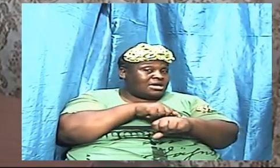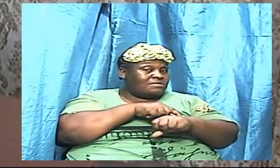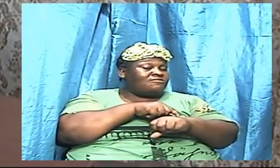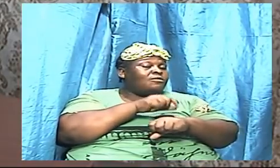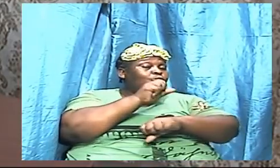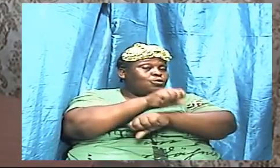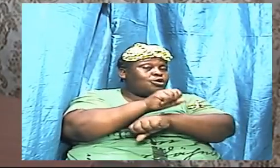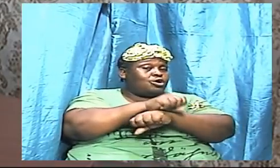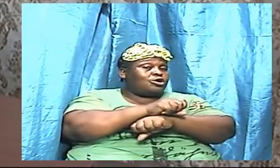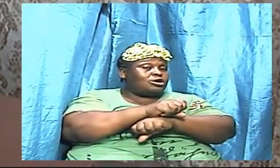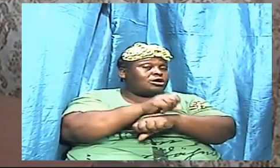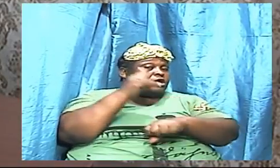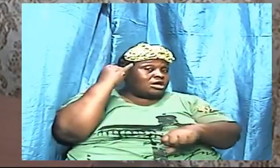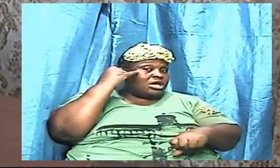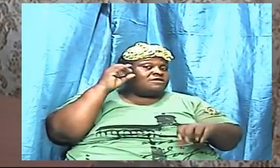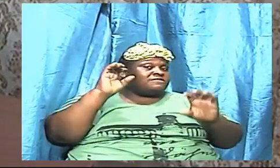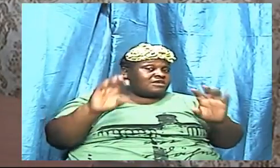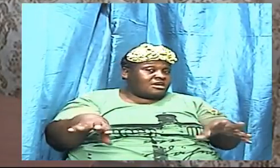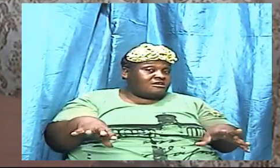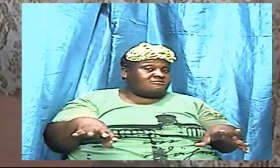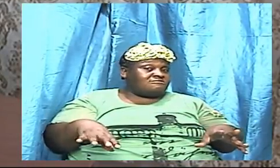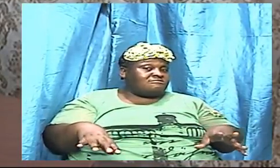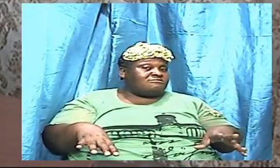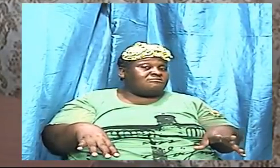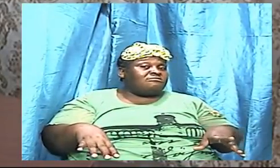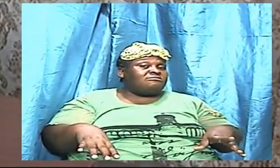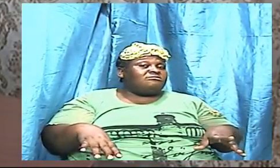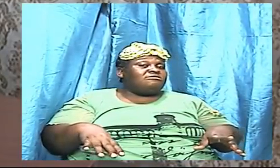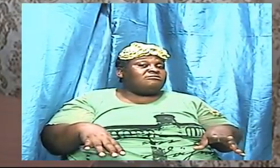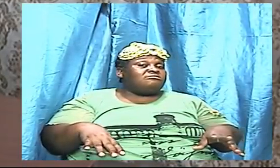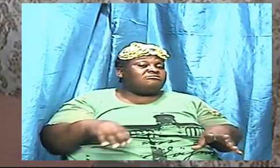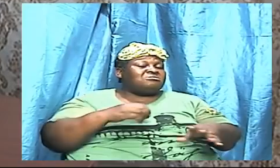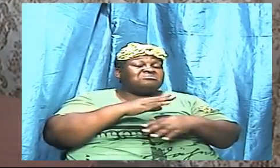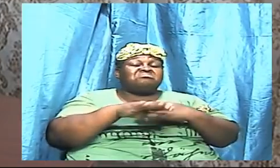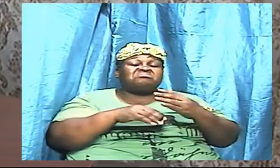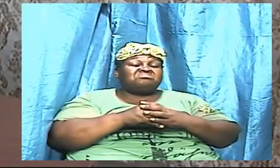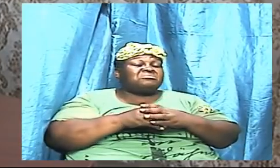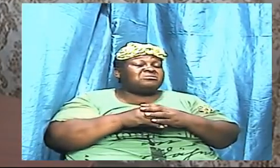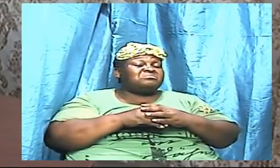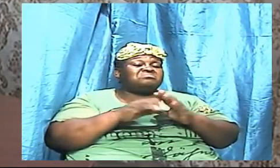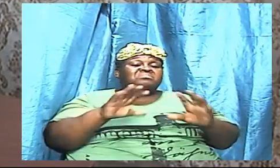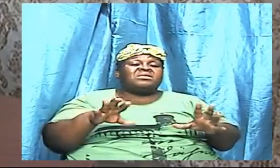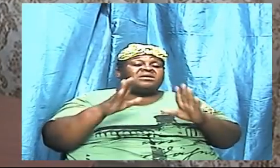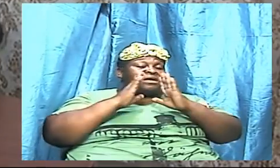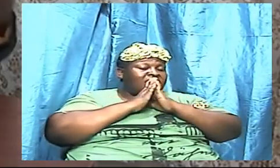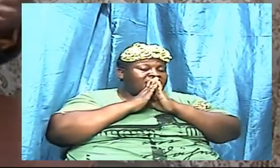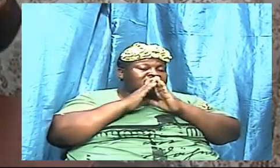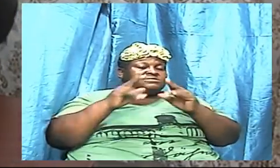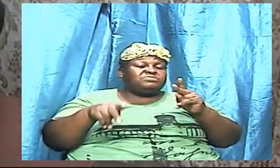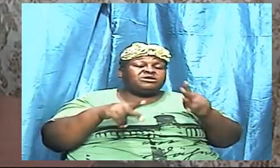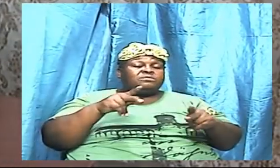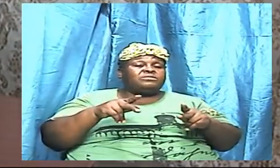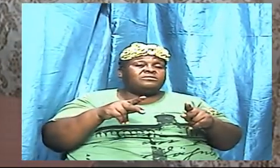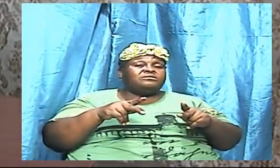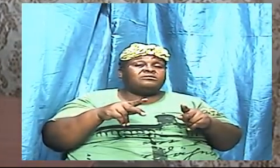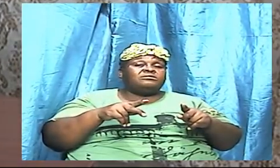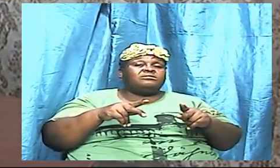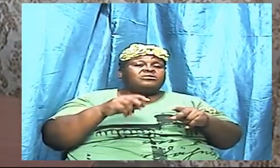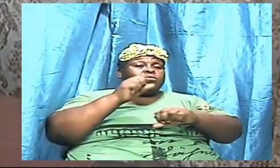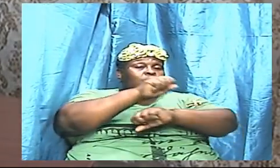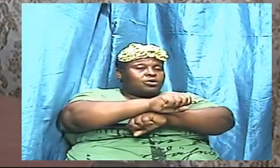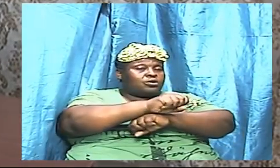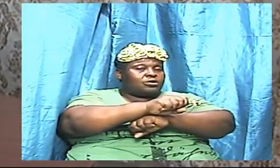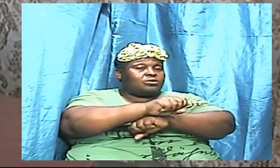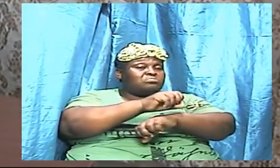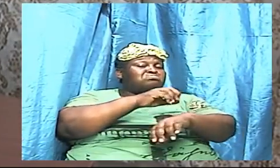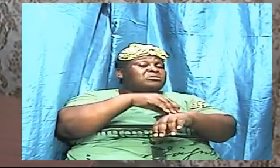can take time off and give them all that is happening in the workplace and they're asking people to work from home if you can get the time